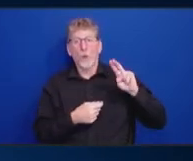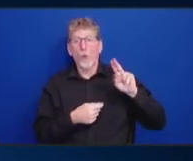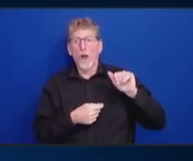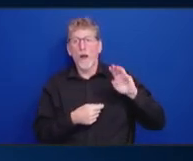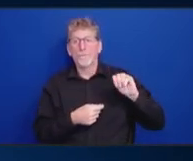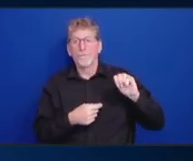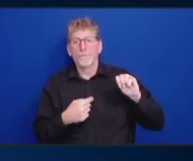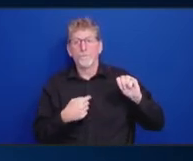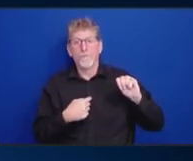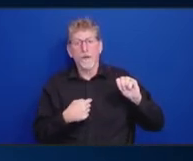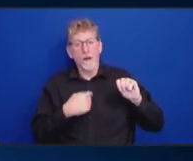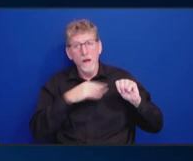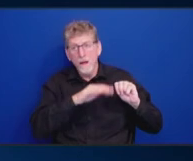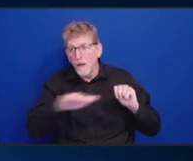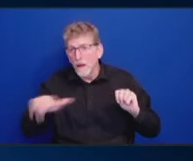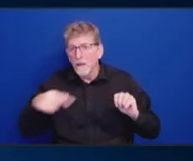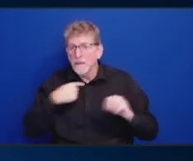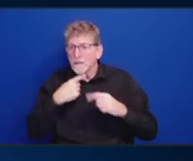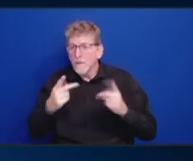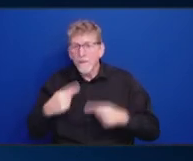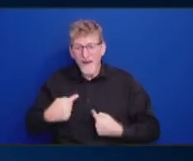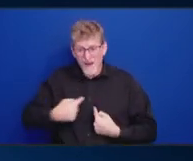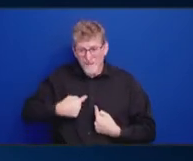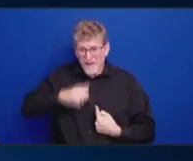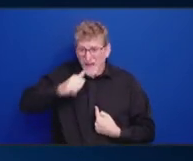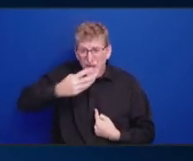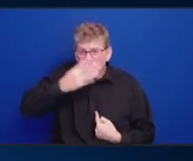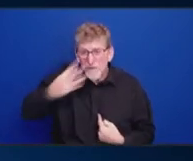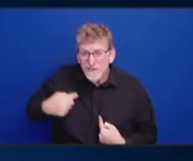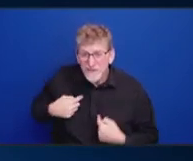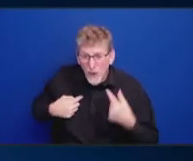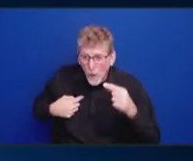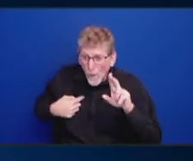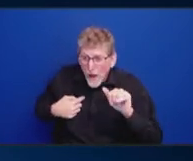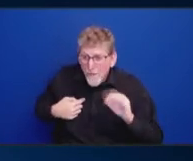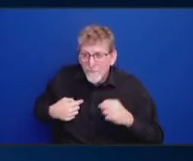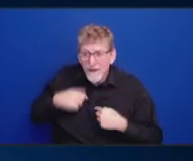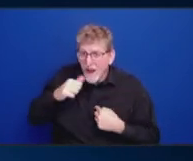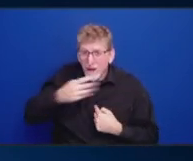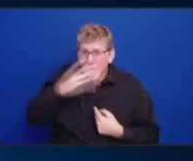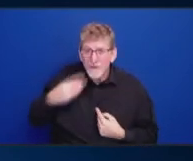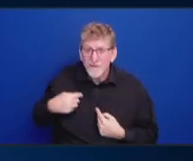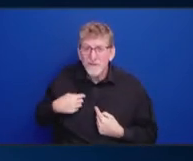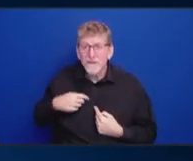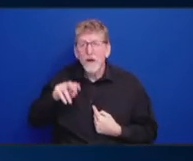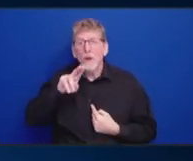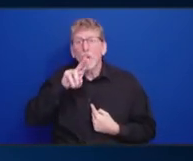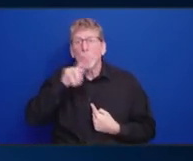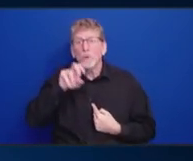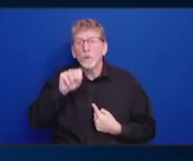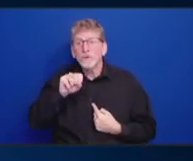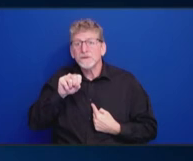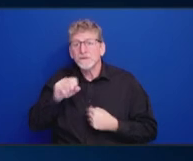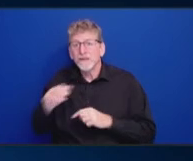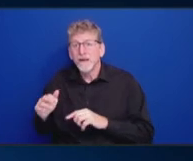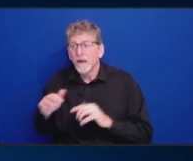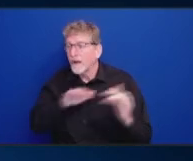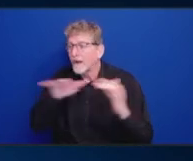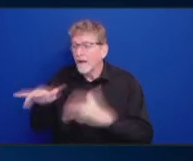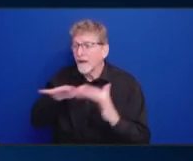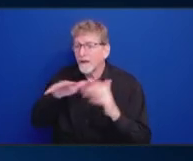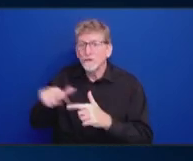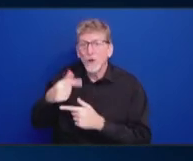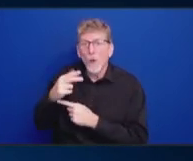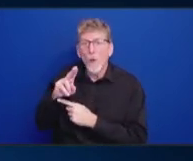the United States immigrated to us. And so that's a different kind of whole relationship. So there's a political